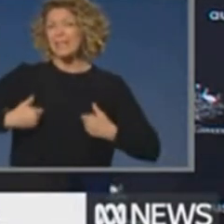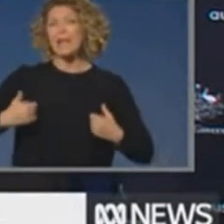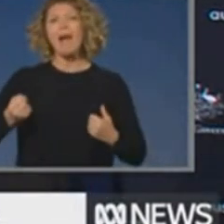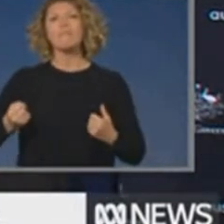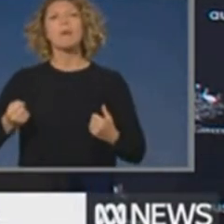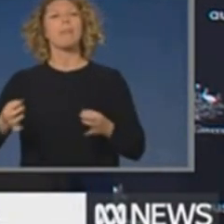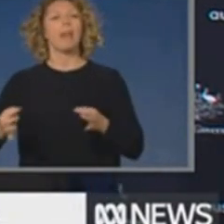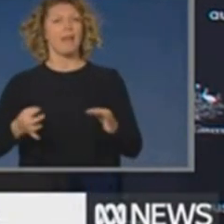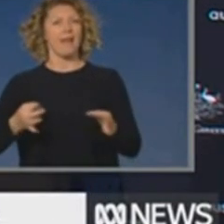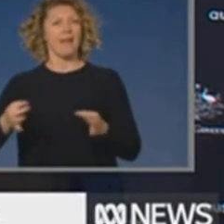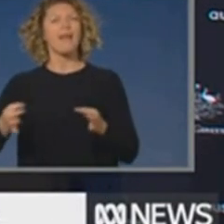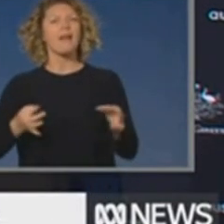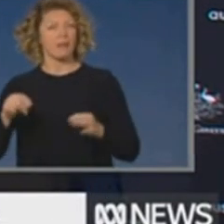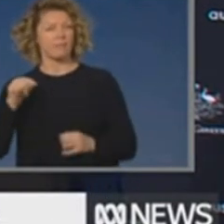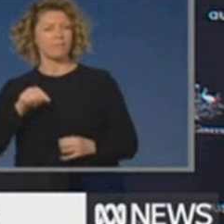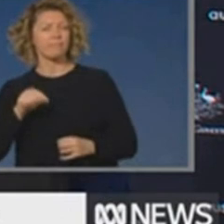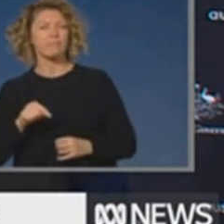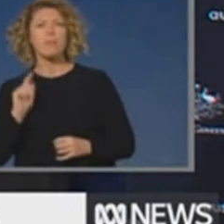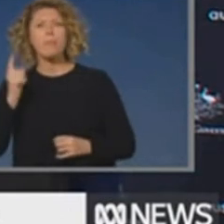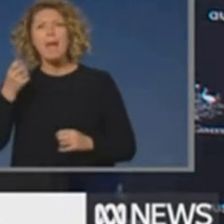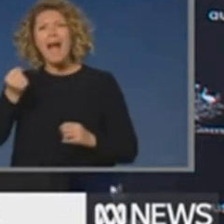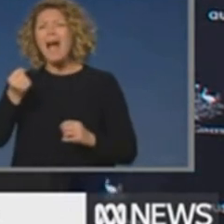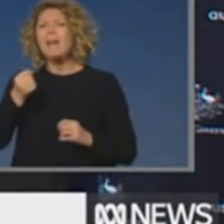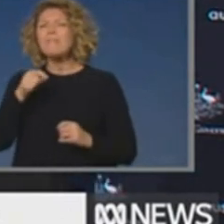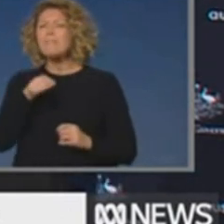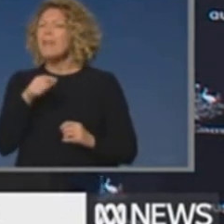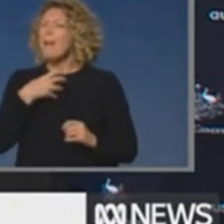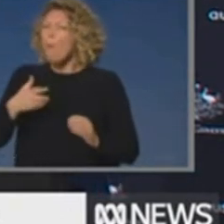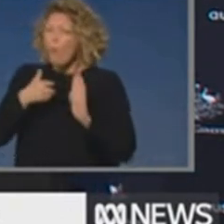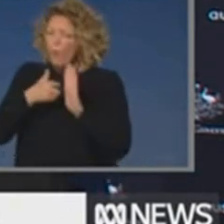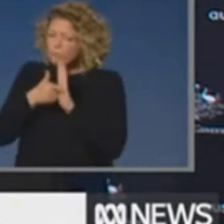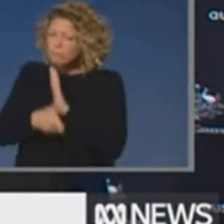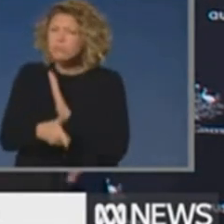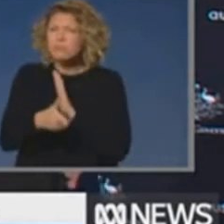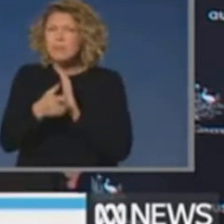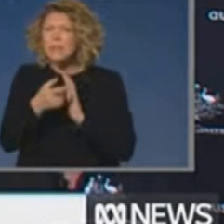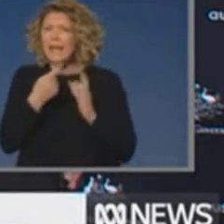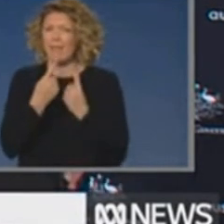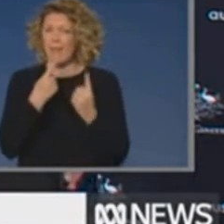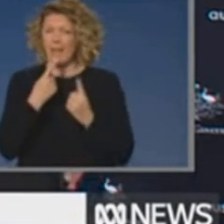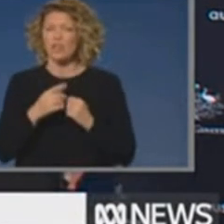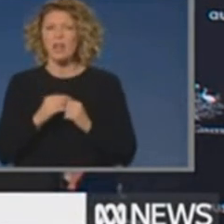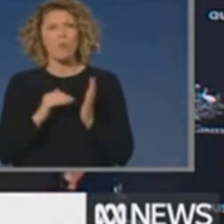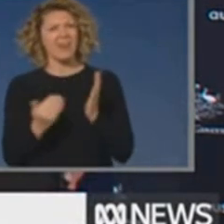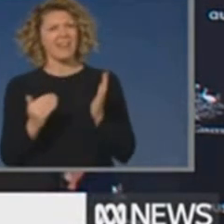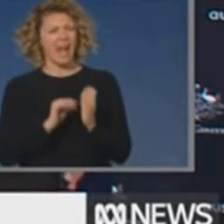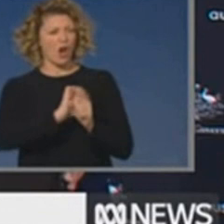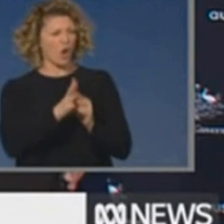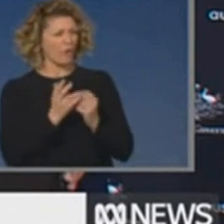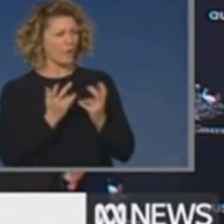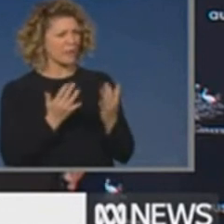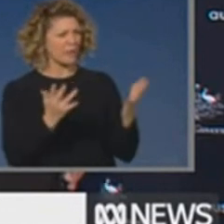things that are much more granular than the effective reproduction rate. Our case numbers are so low now that we can